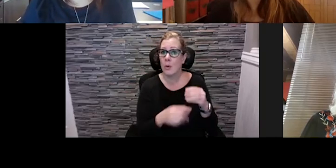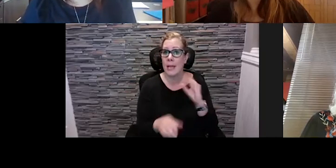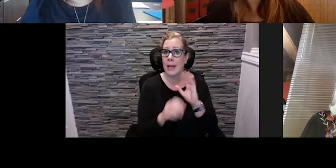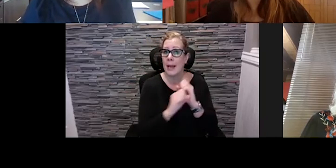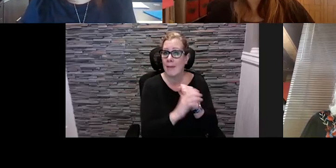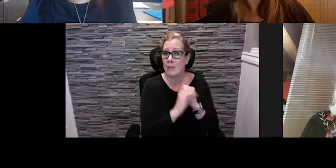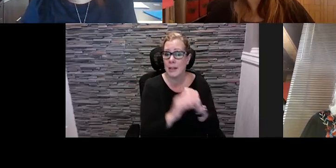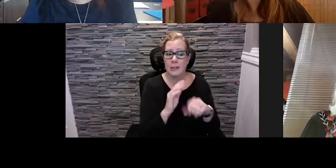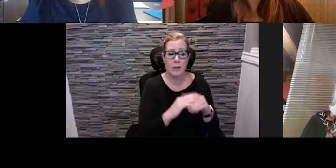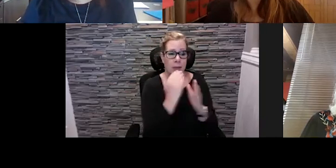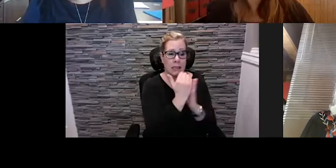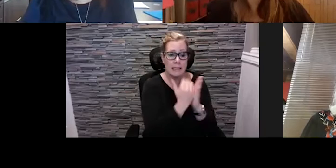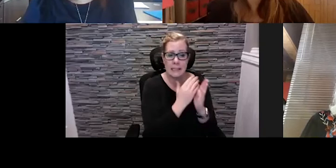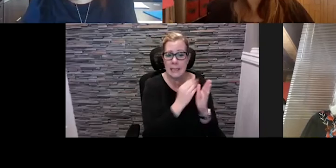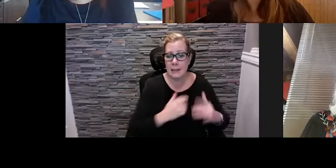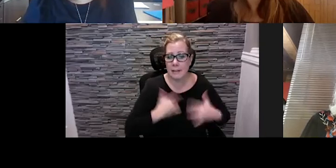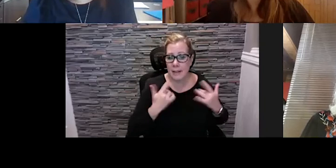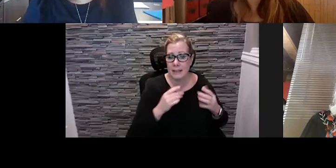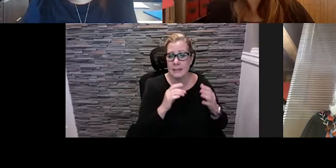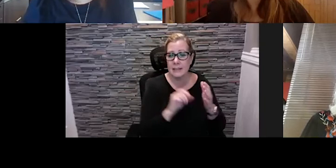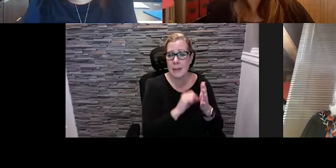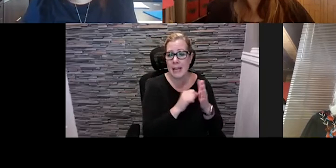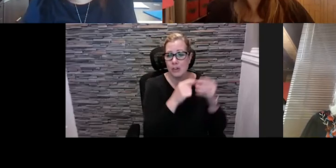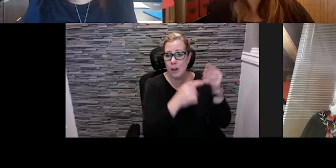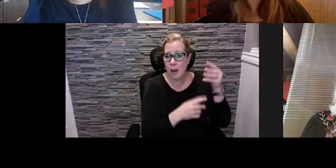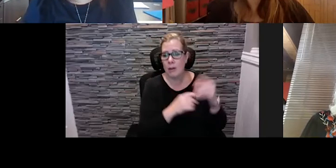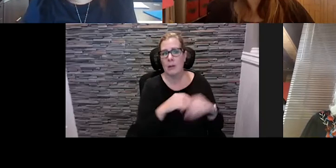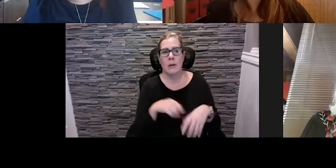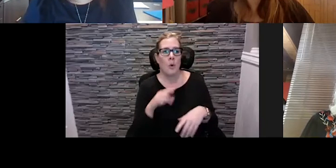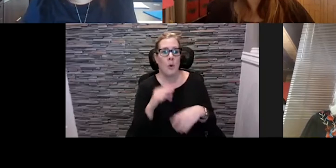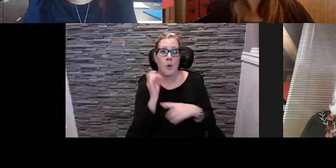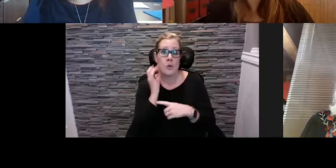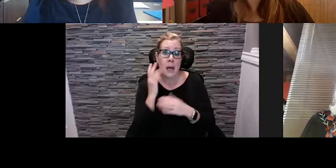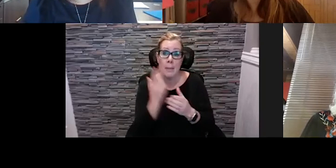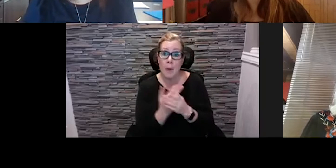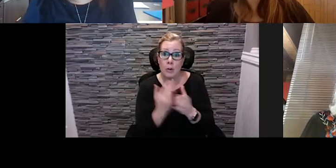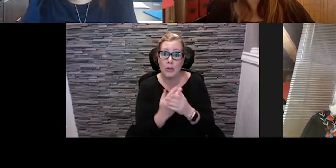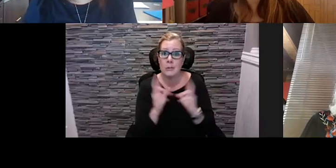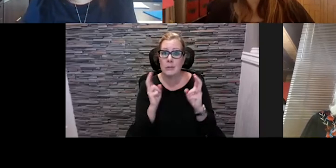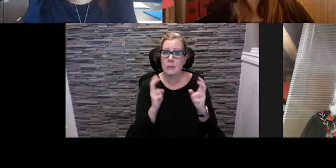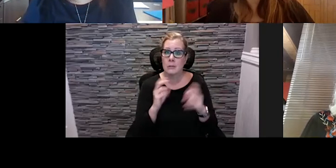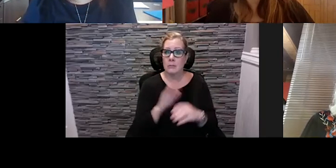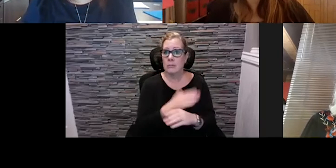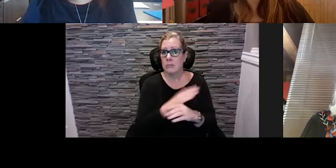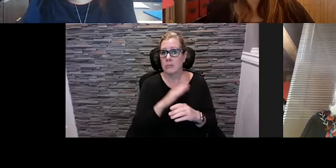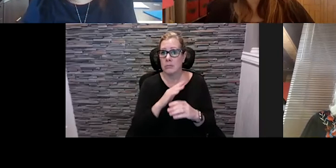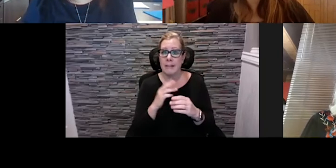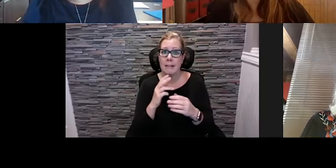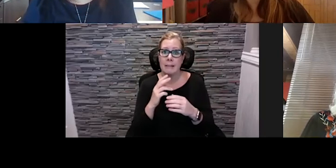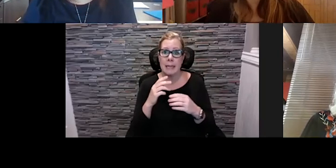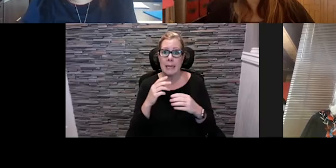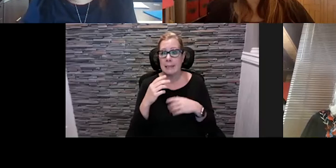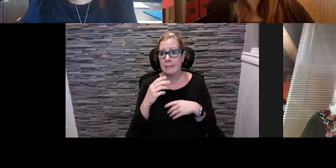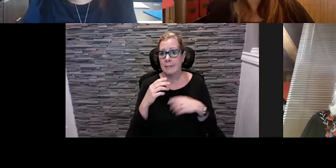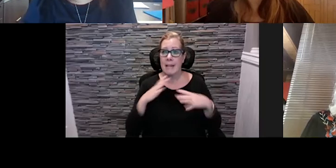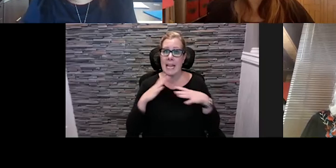helping you connect to hotel partners to create vacation staycation packages or even just connecting to other creatives so